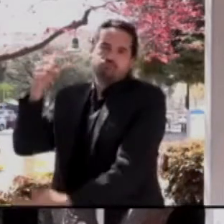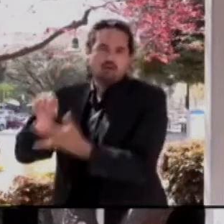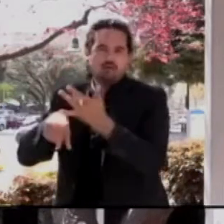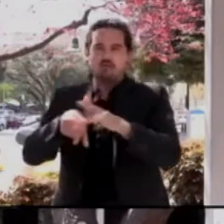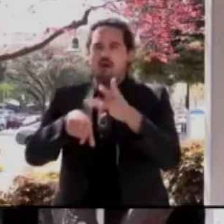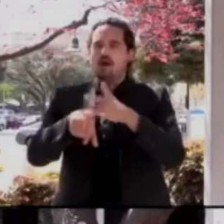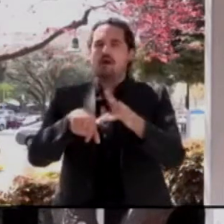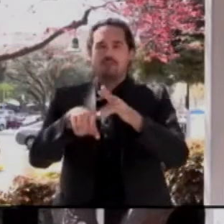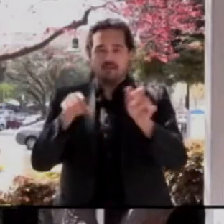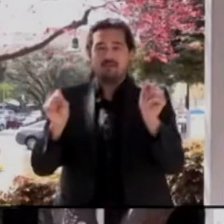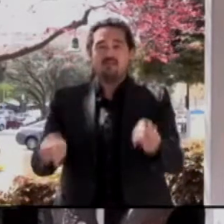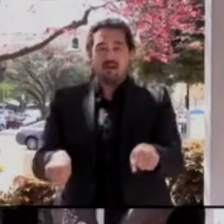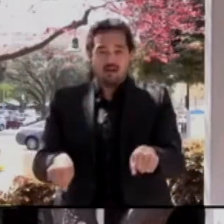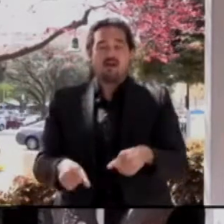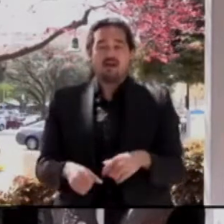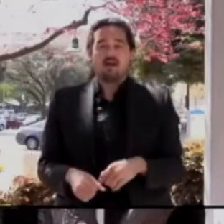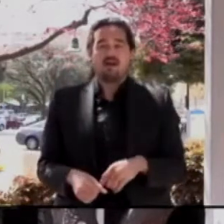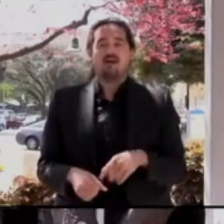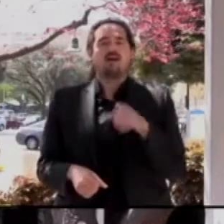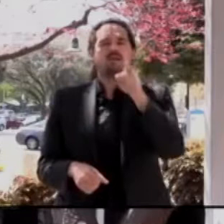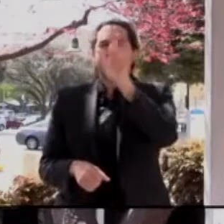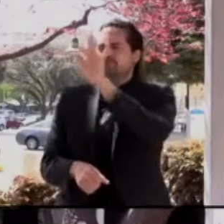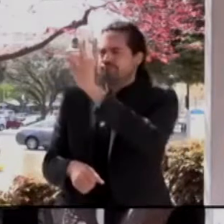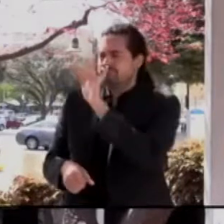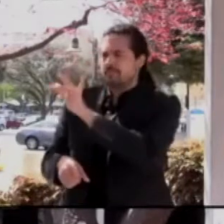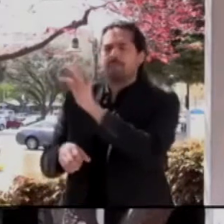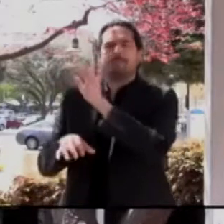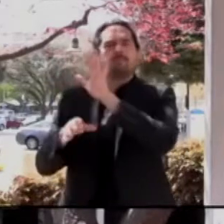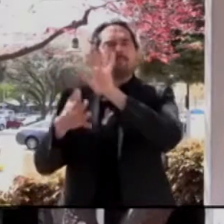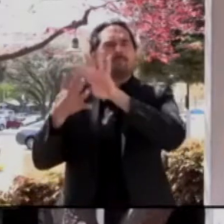appointments and start vaccinations today.